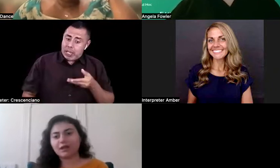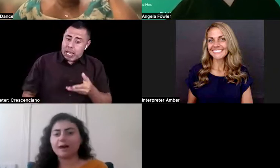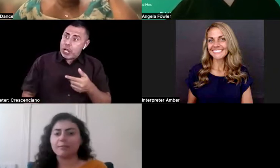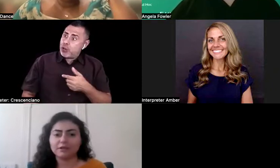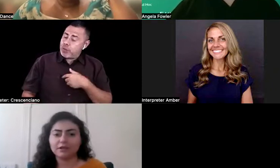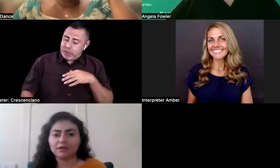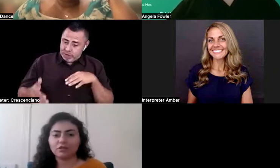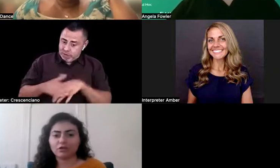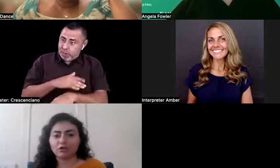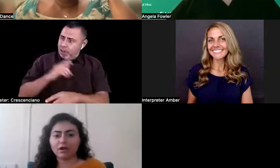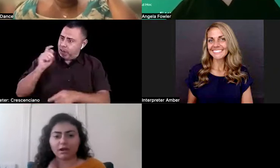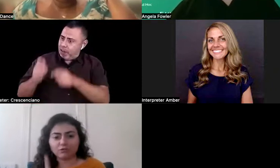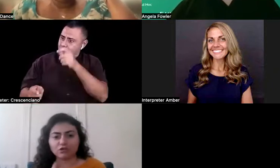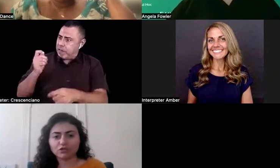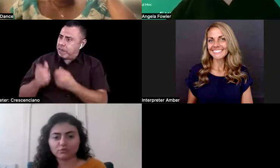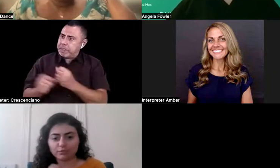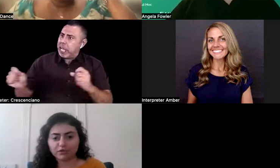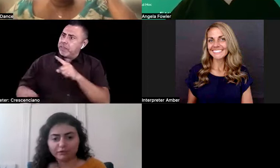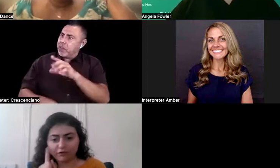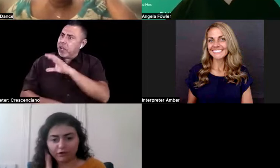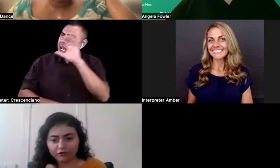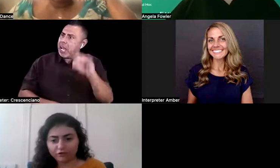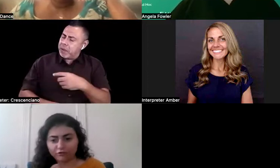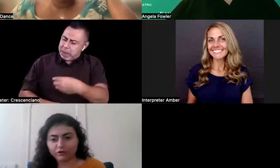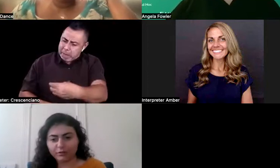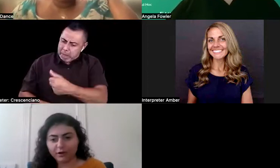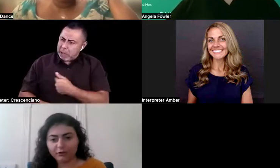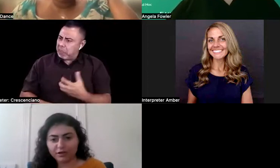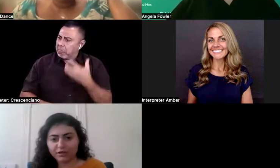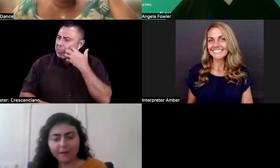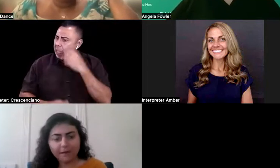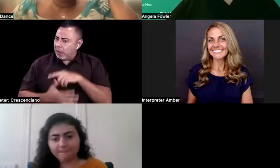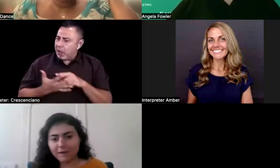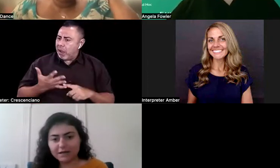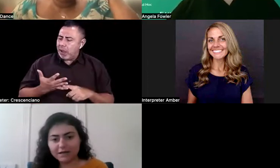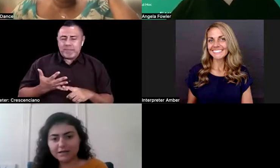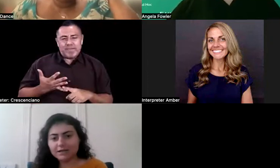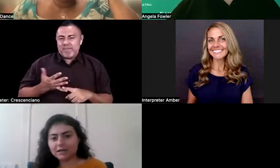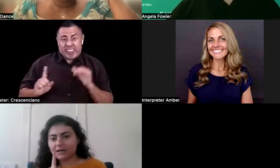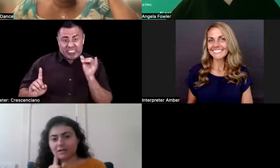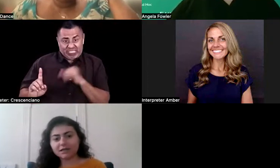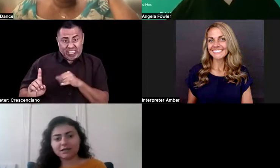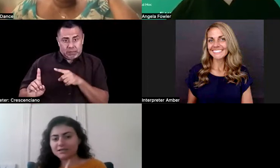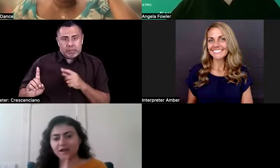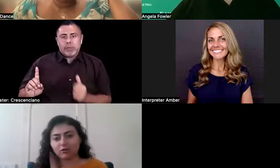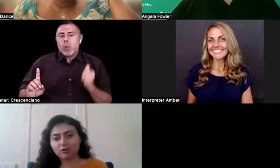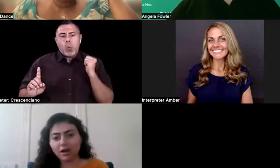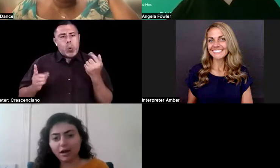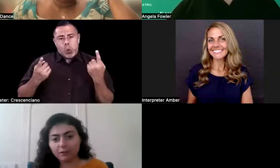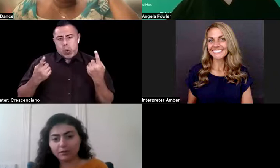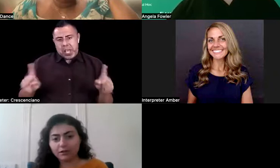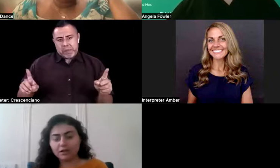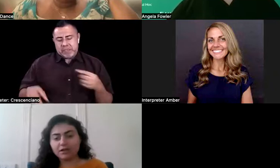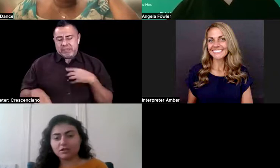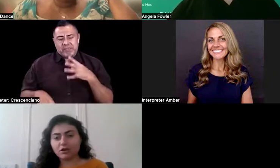that's not going to happen. So I'm just being very real about it. Money in it is not going to